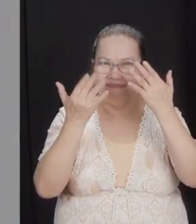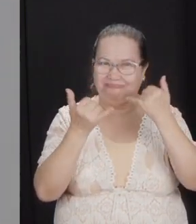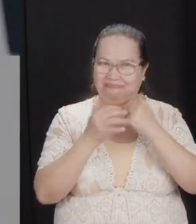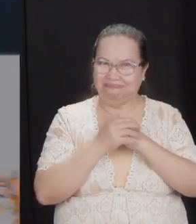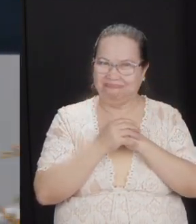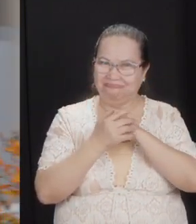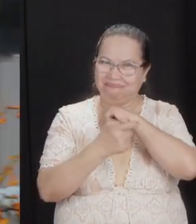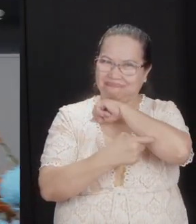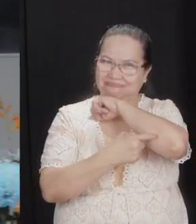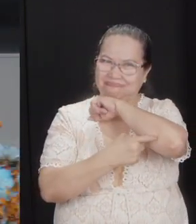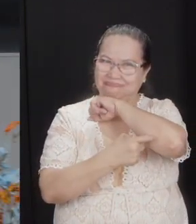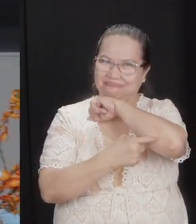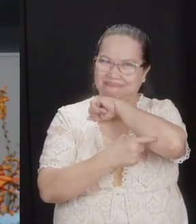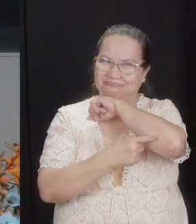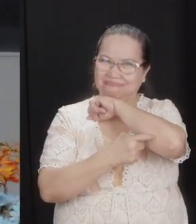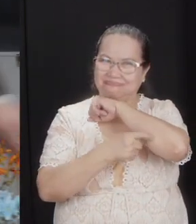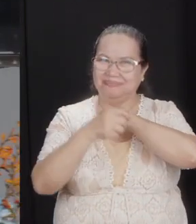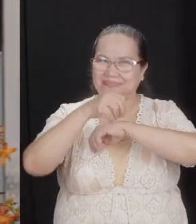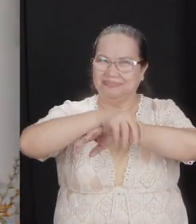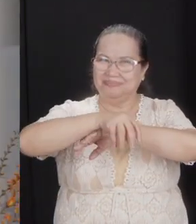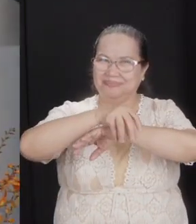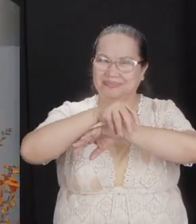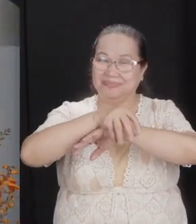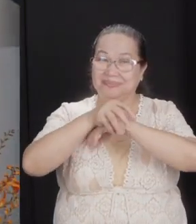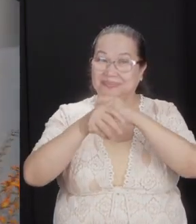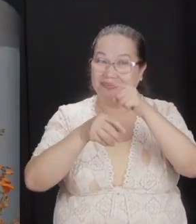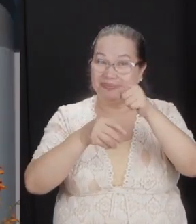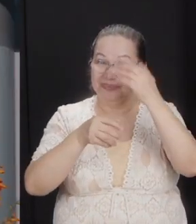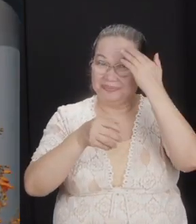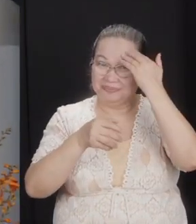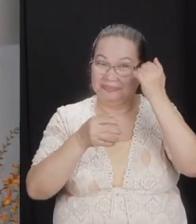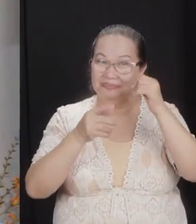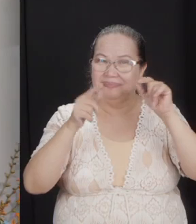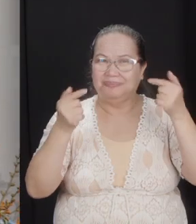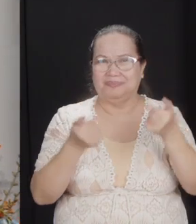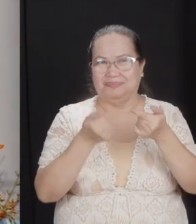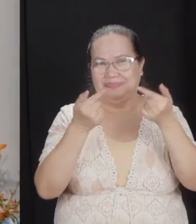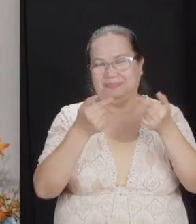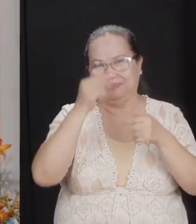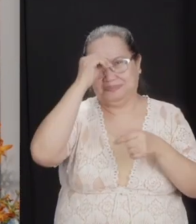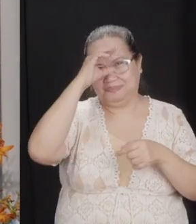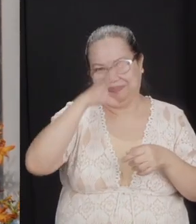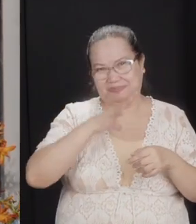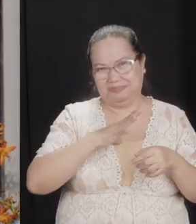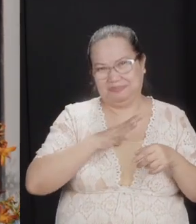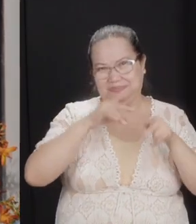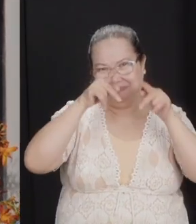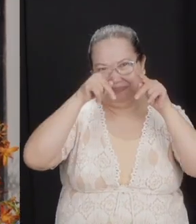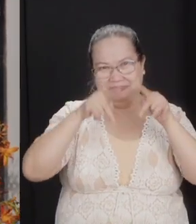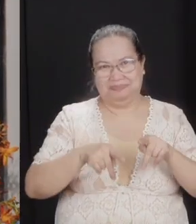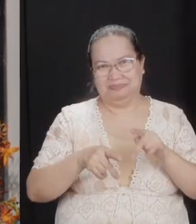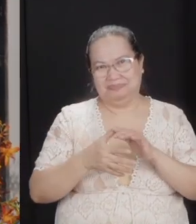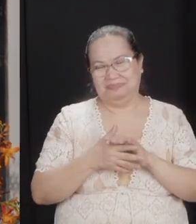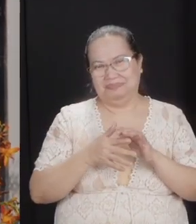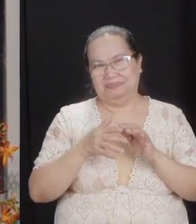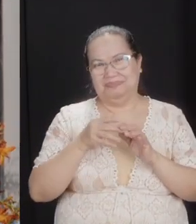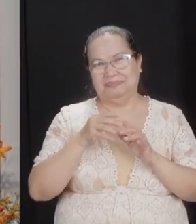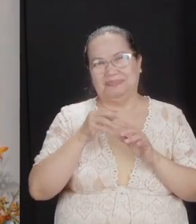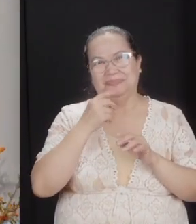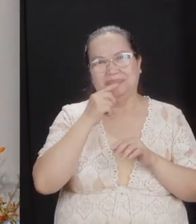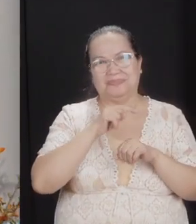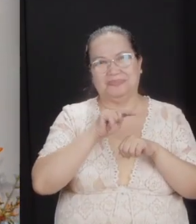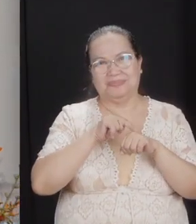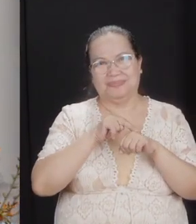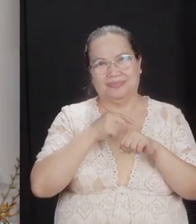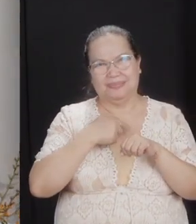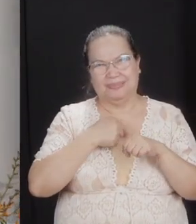tempted by gossip? You know why? Sinful human nature. It caters to the worst